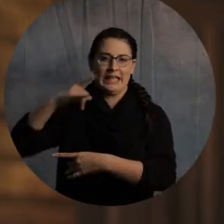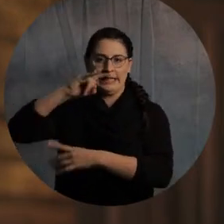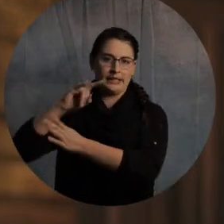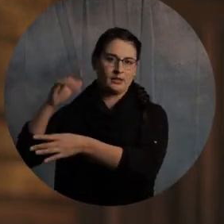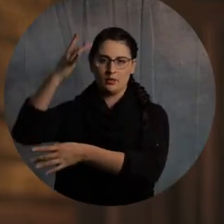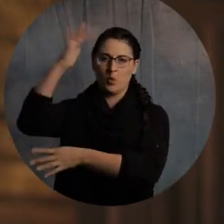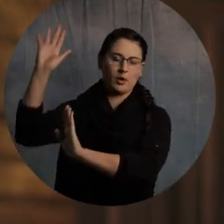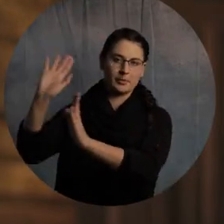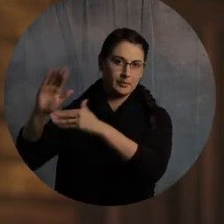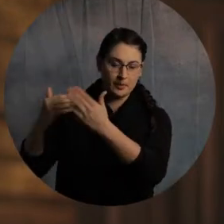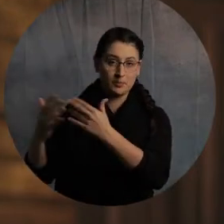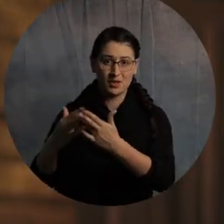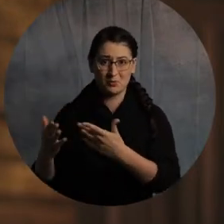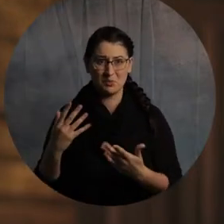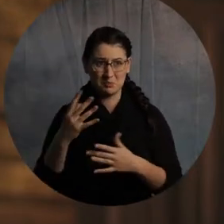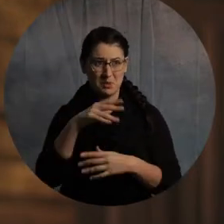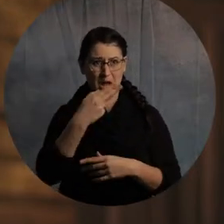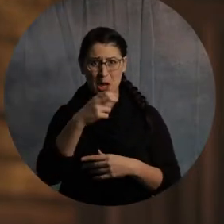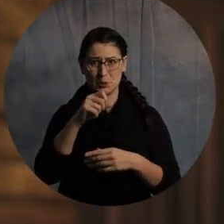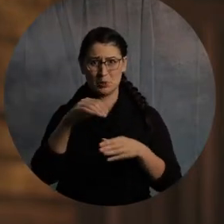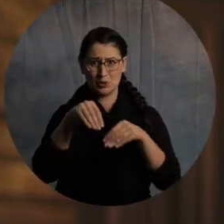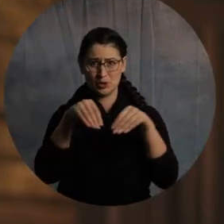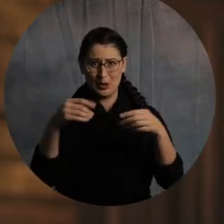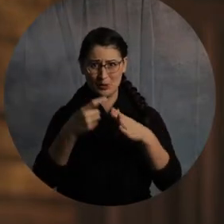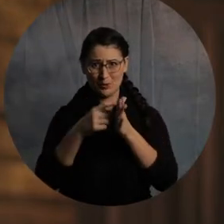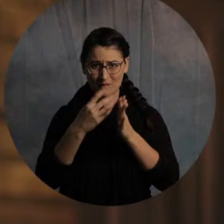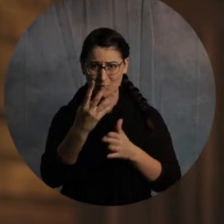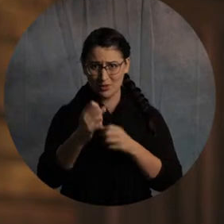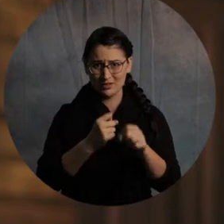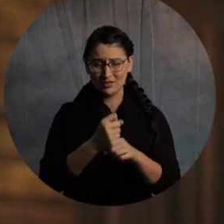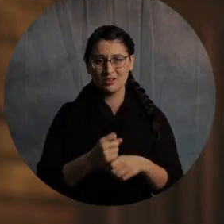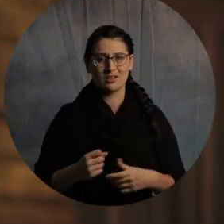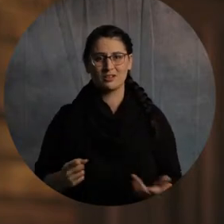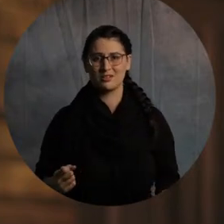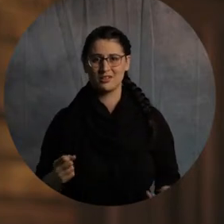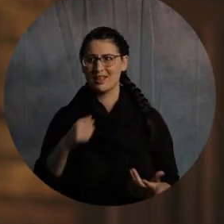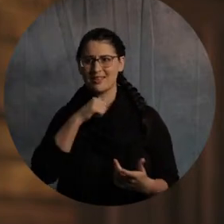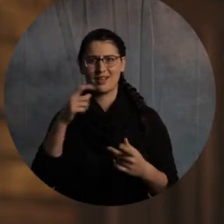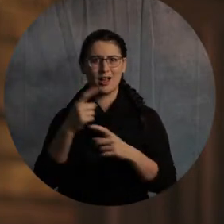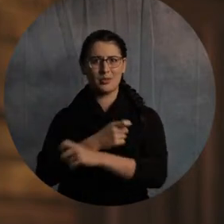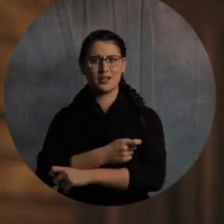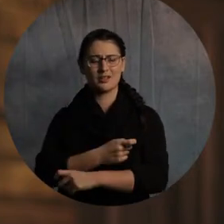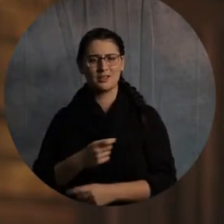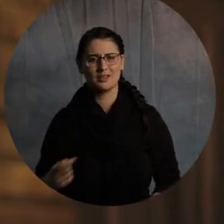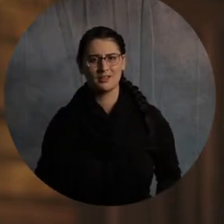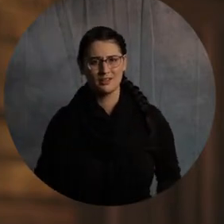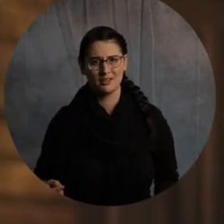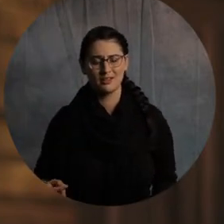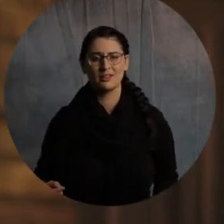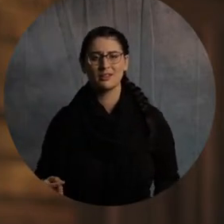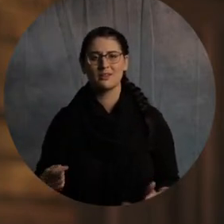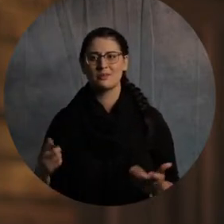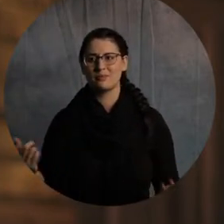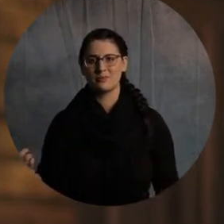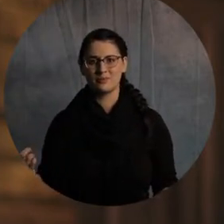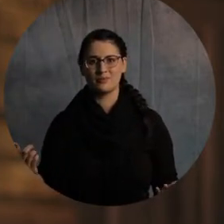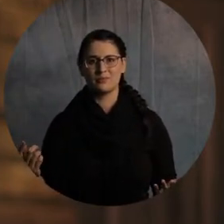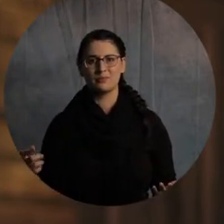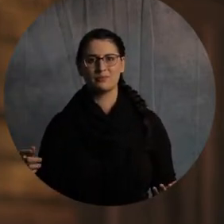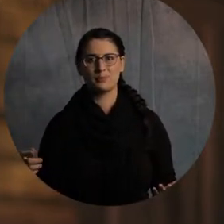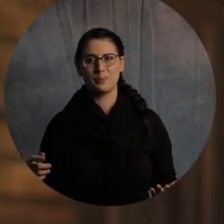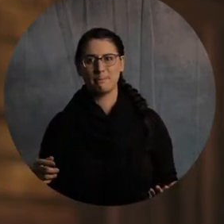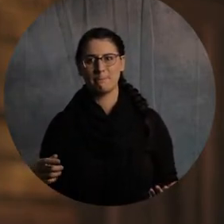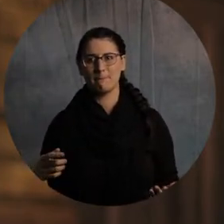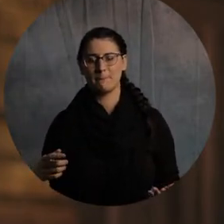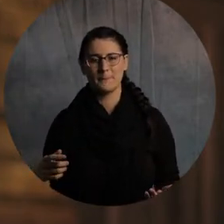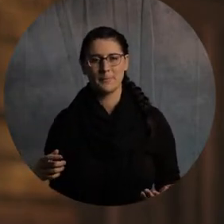get a high school degree. The most complicated thing in the world is not a high school degree. The most complicated thing in the world that will make the most